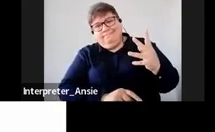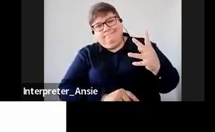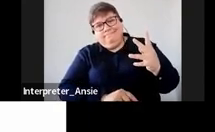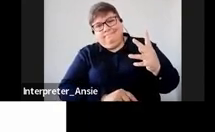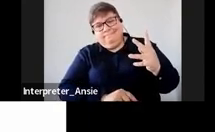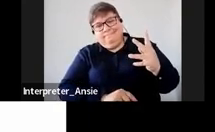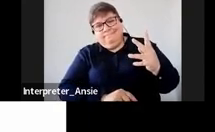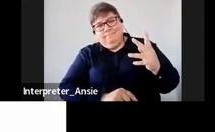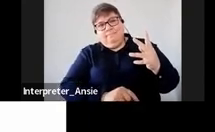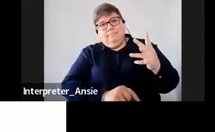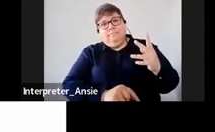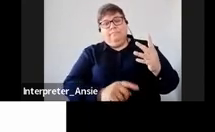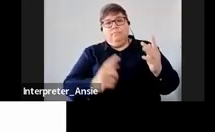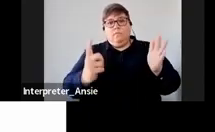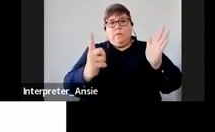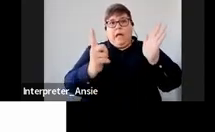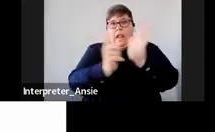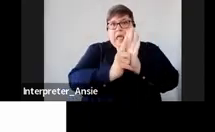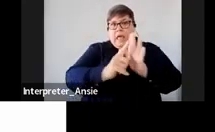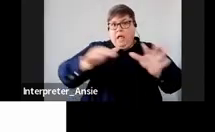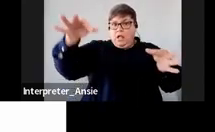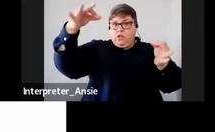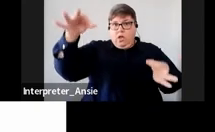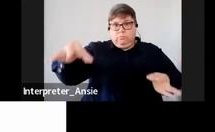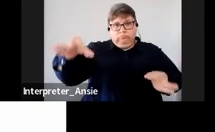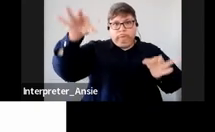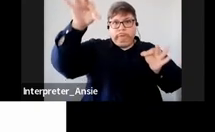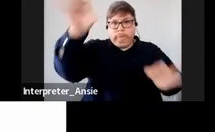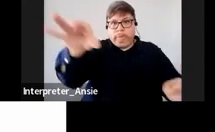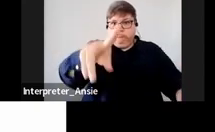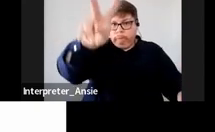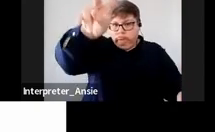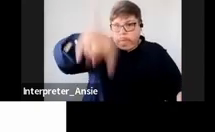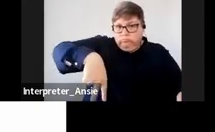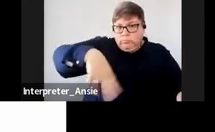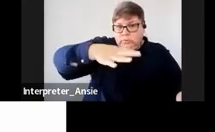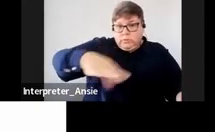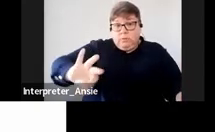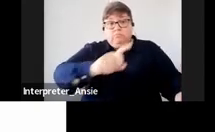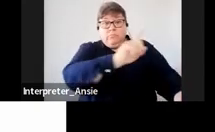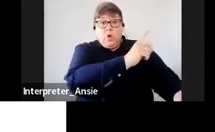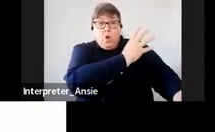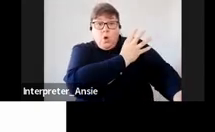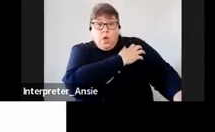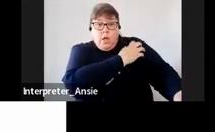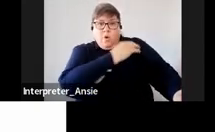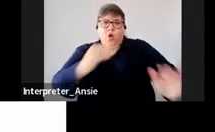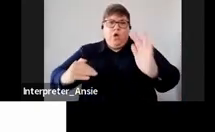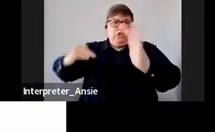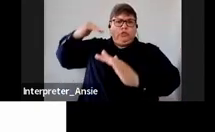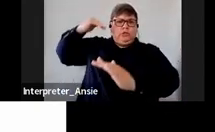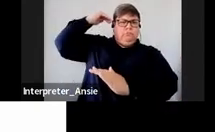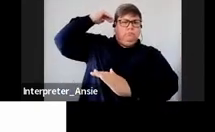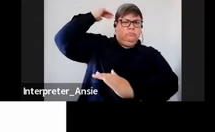a legal document where you will sign as a party and the commissioner or the senior service official will